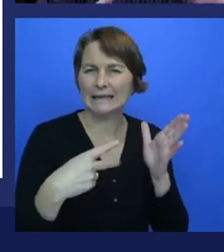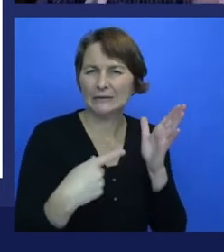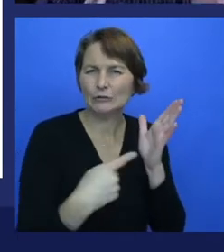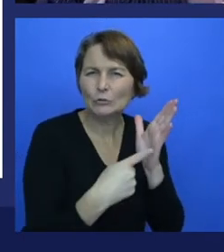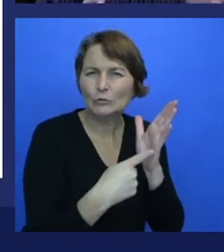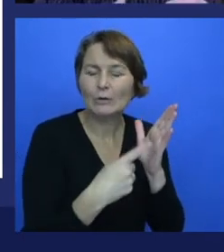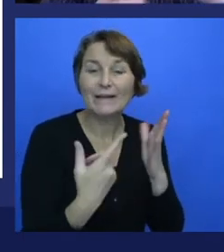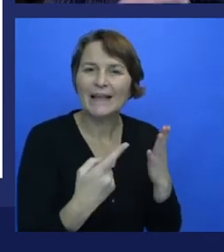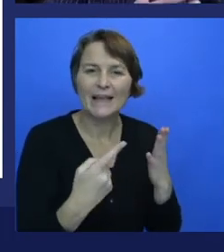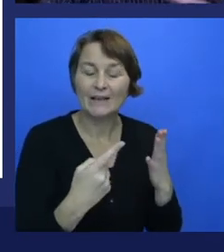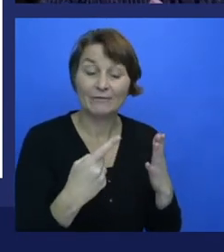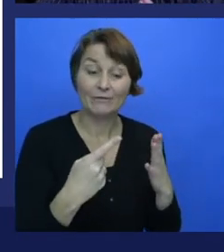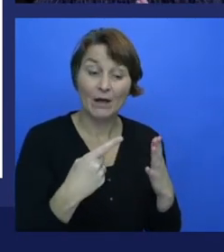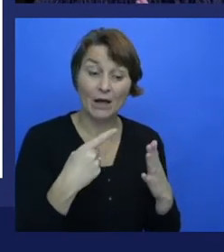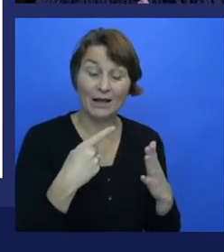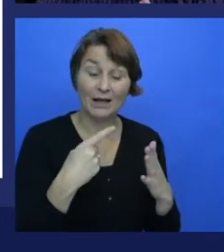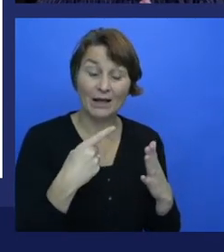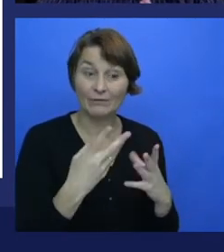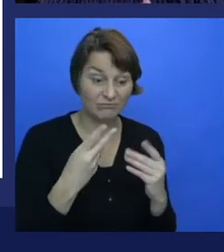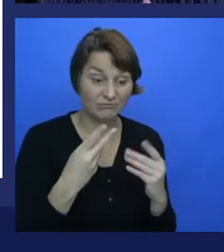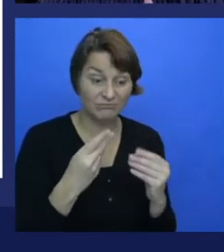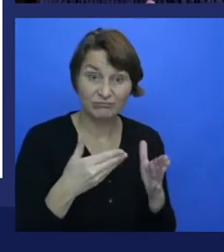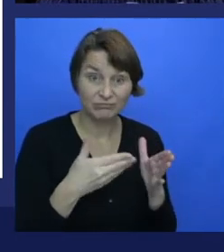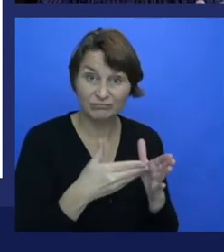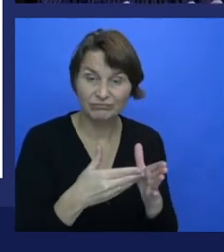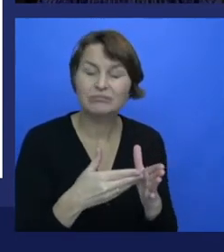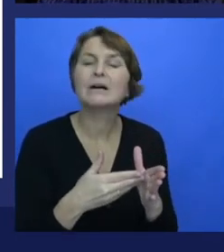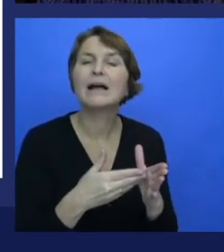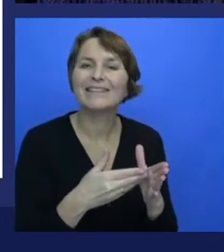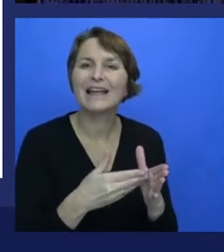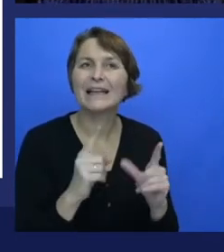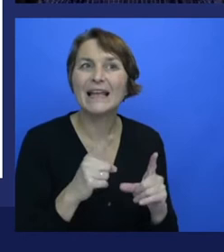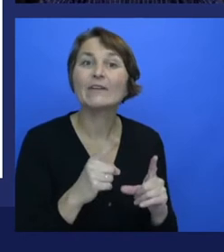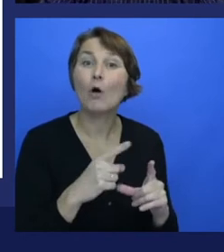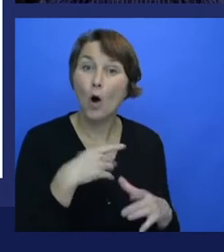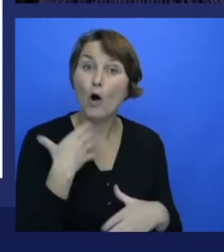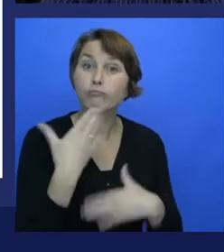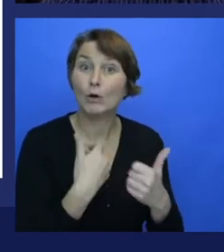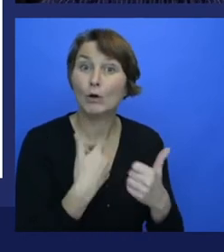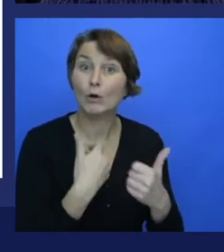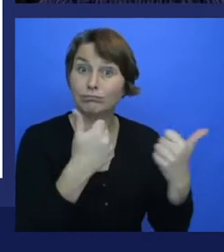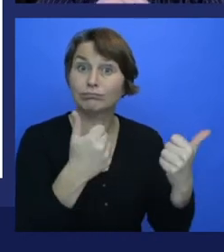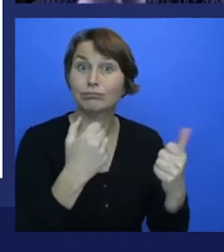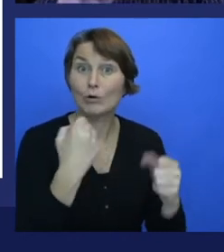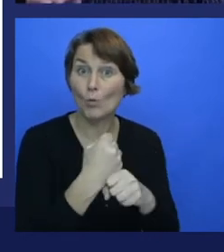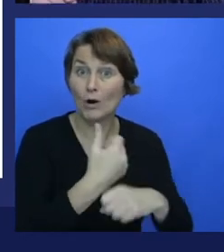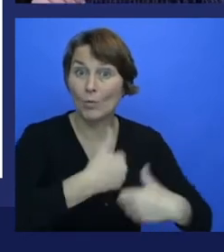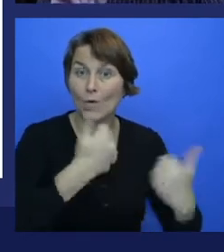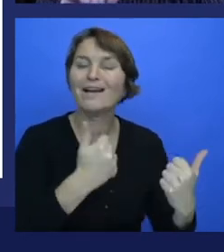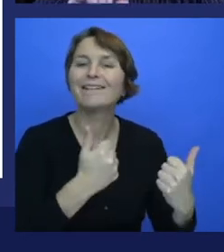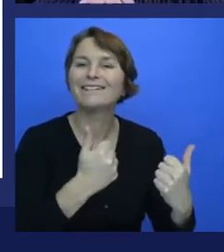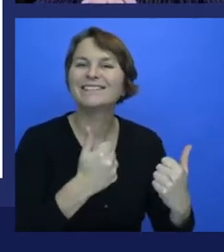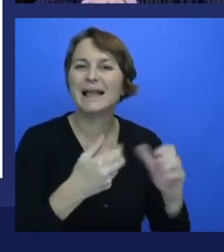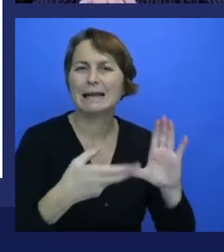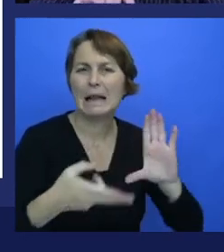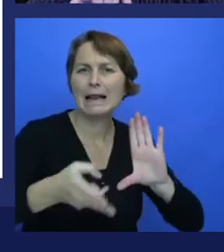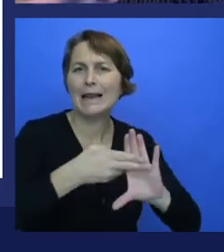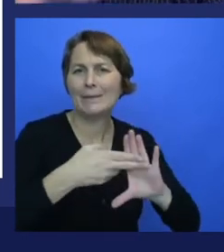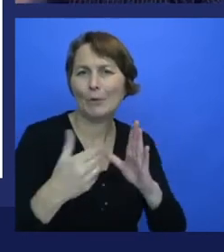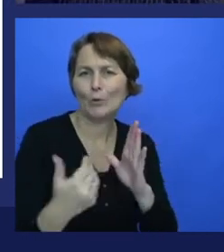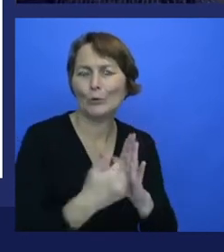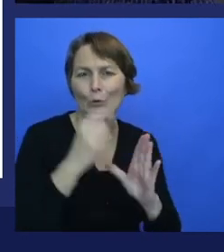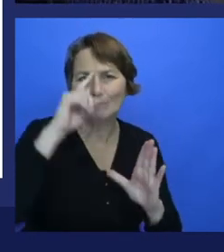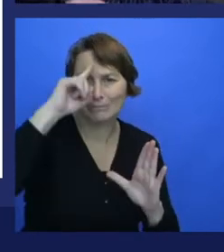it does work, it gets a new name. So if you look carefully at this visualization, notice sort of in the middle there, the planning, scheduling, optimization,